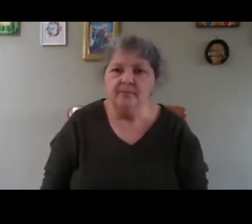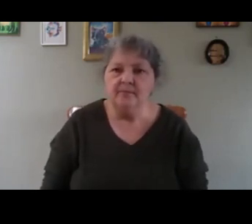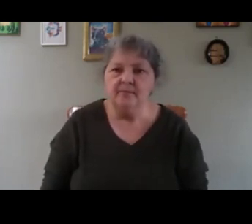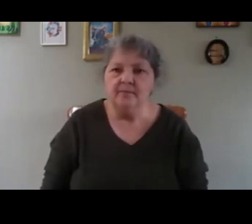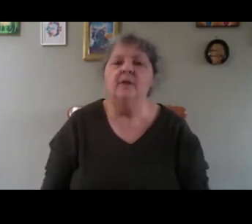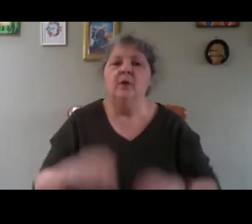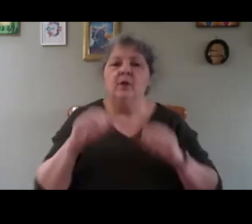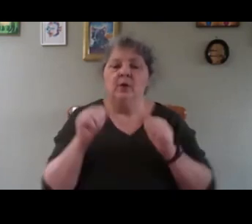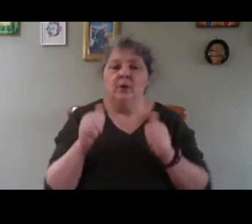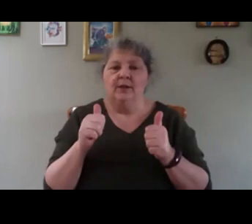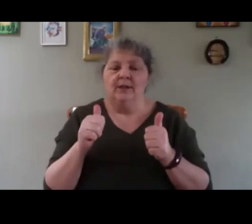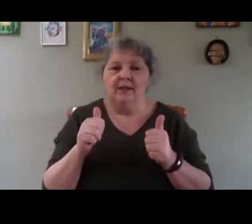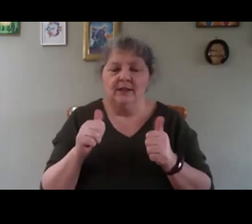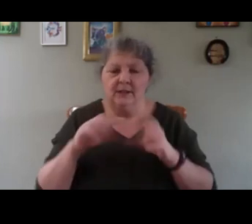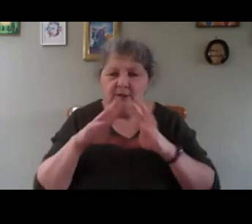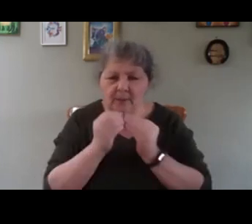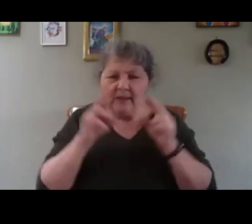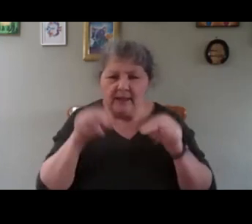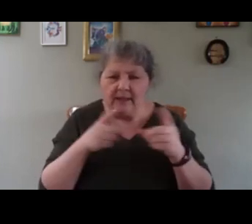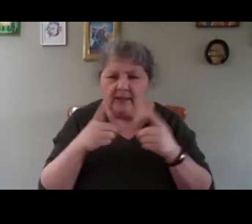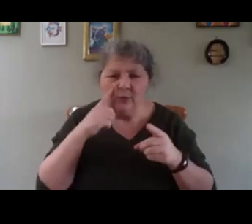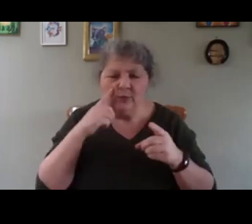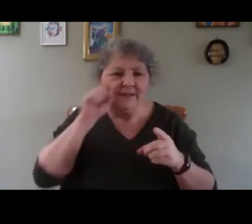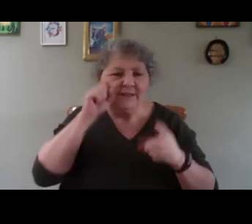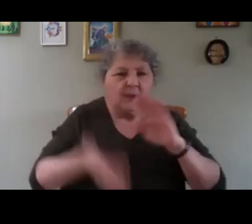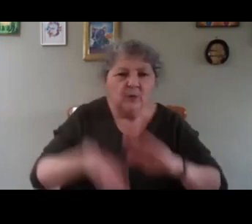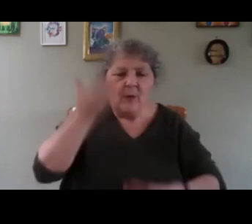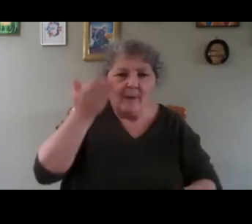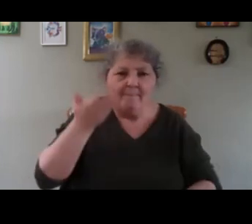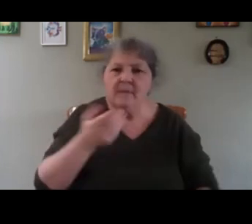Okay, there's something that I can do to improve that.